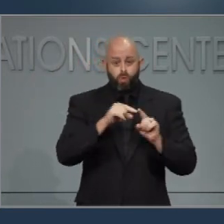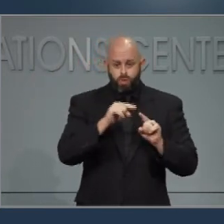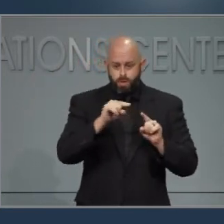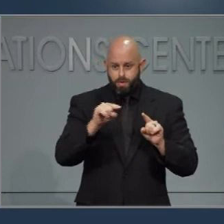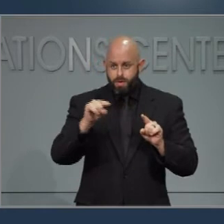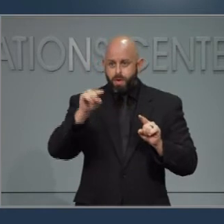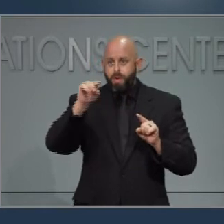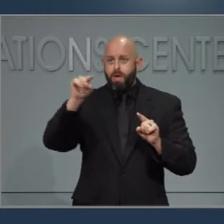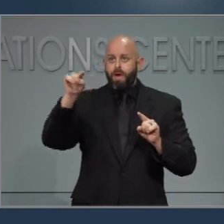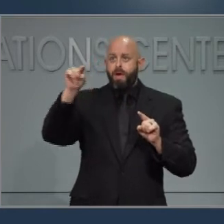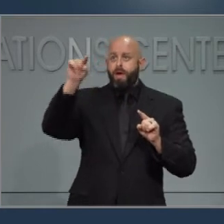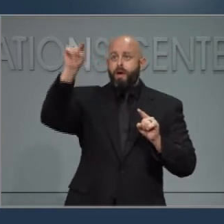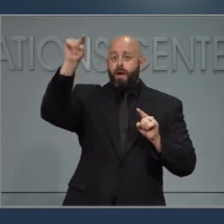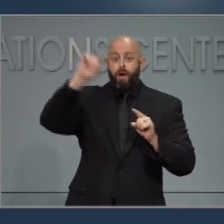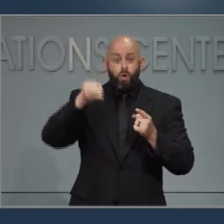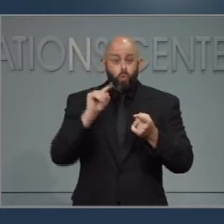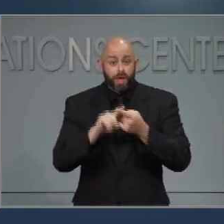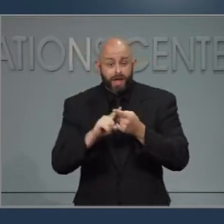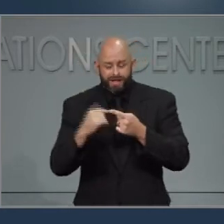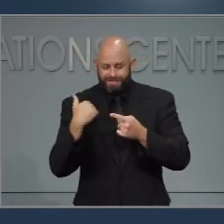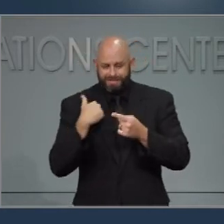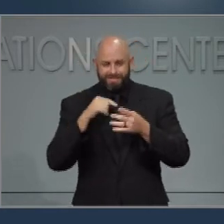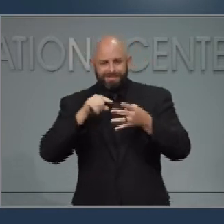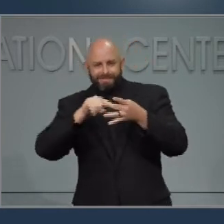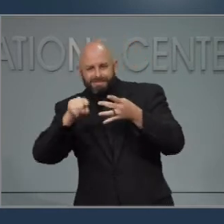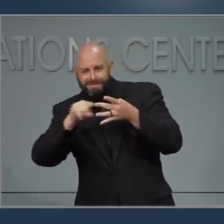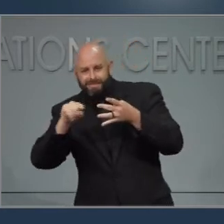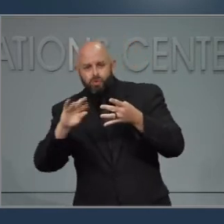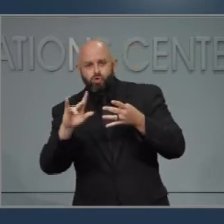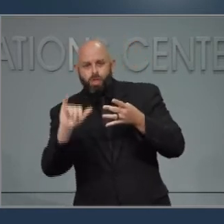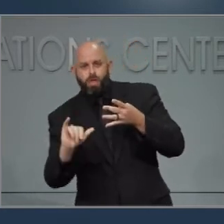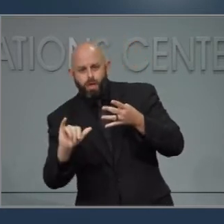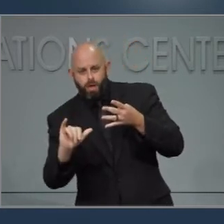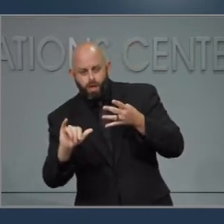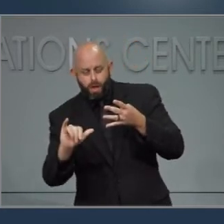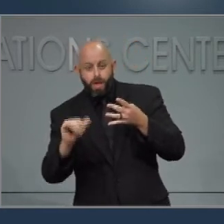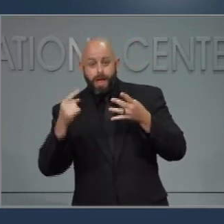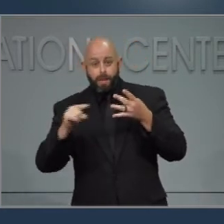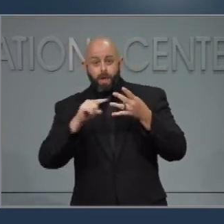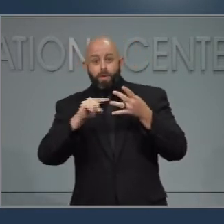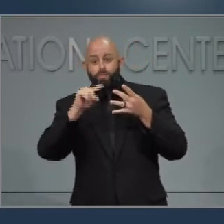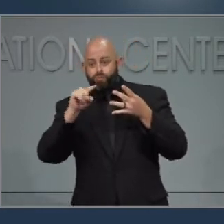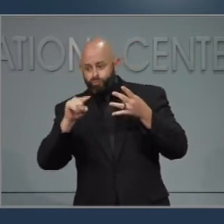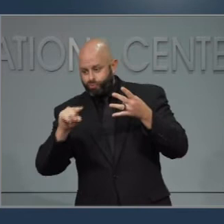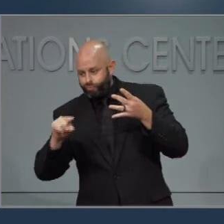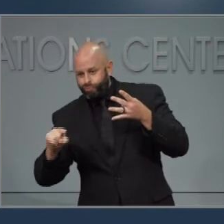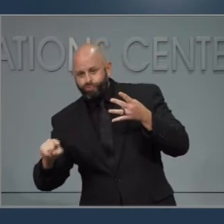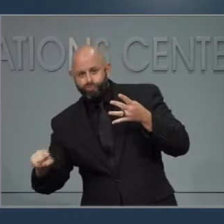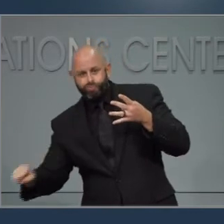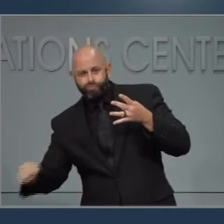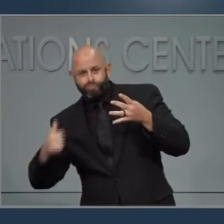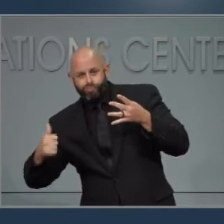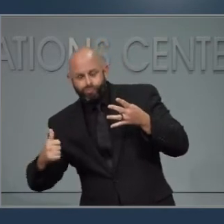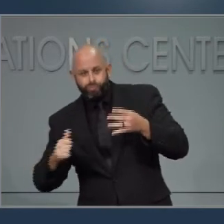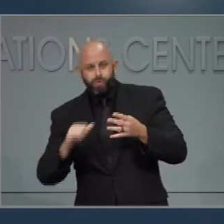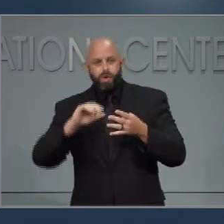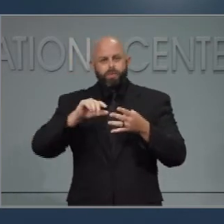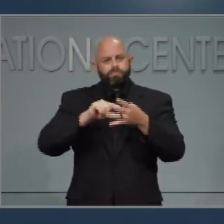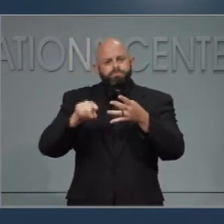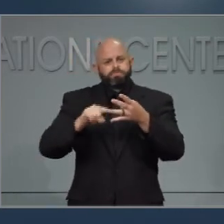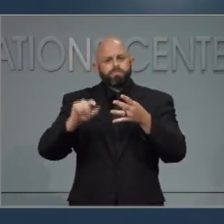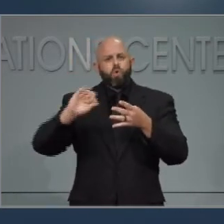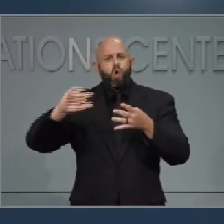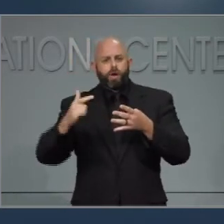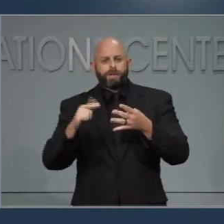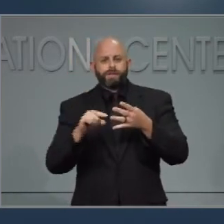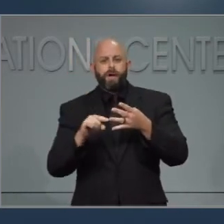highest peak of new cases was back in mid-July, and then the trend had been decreasing. In mid-August, we saw an increase